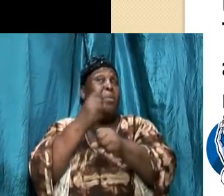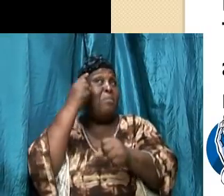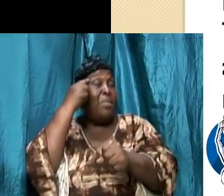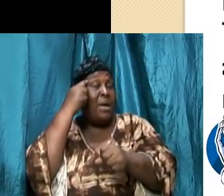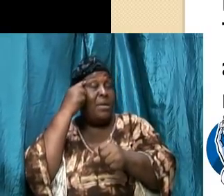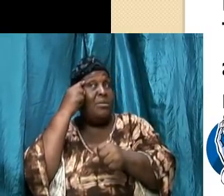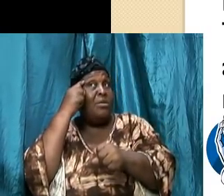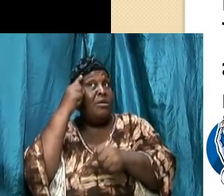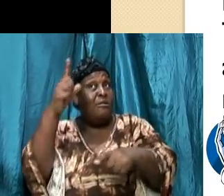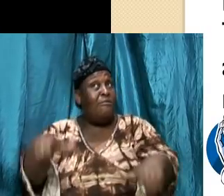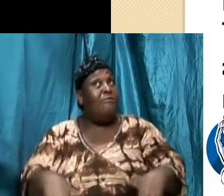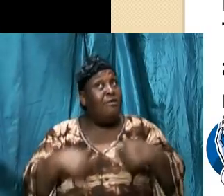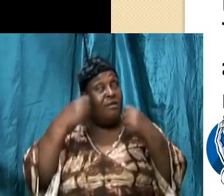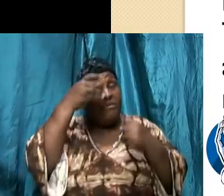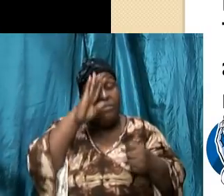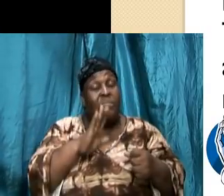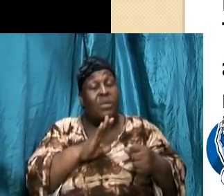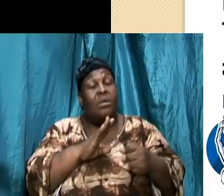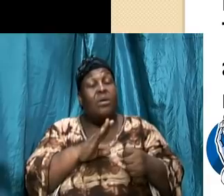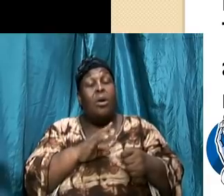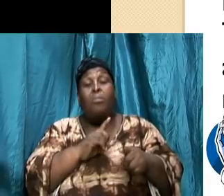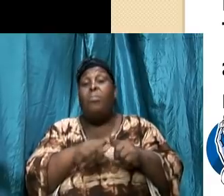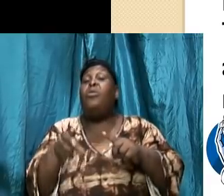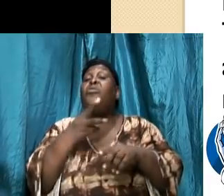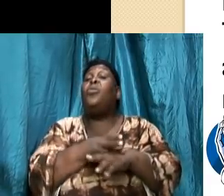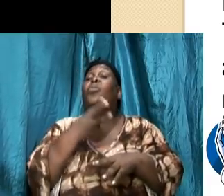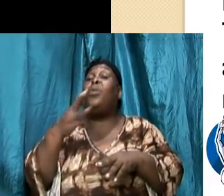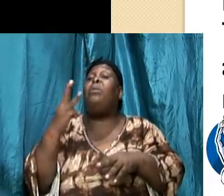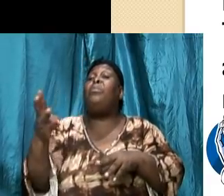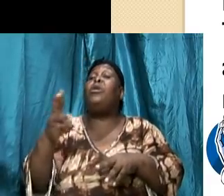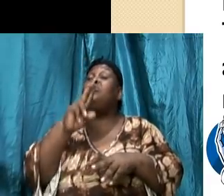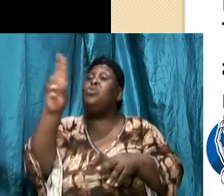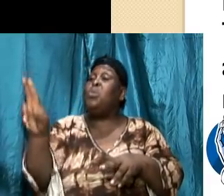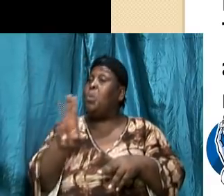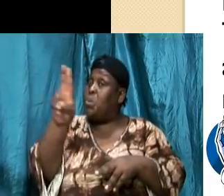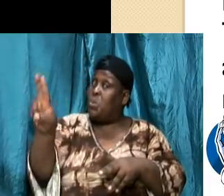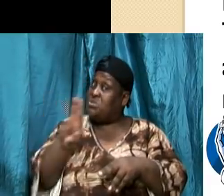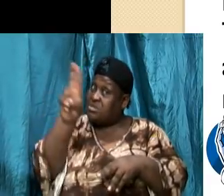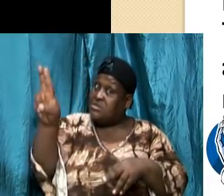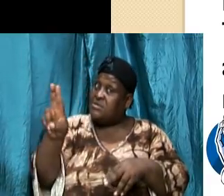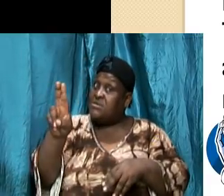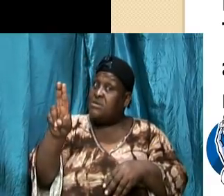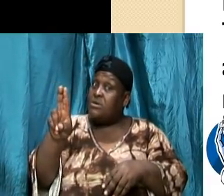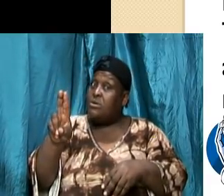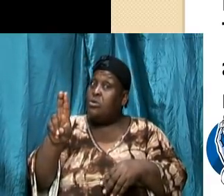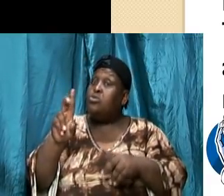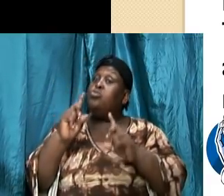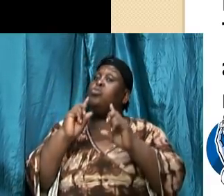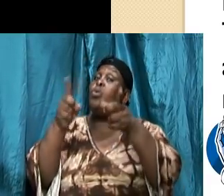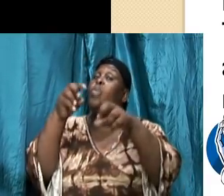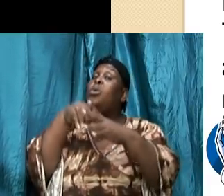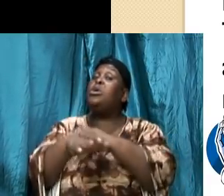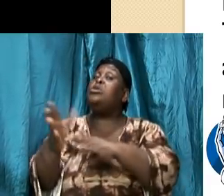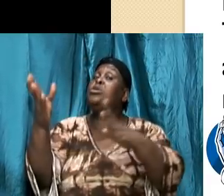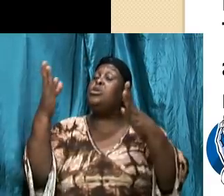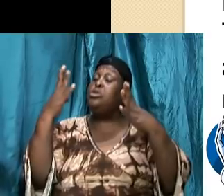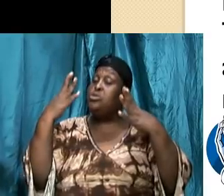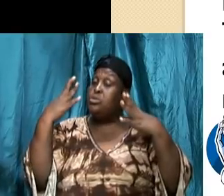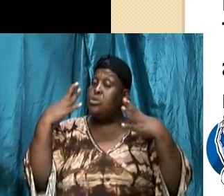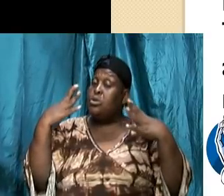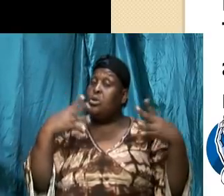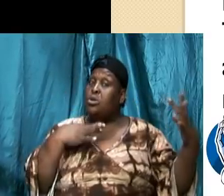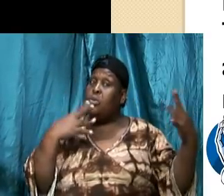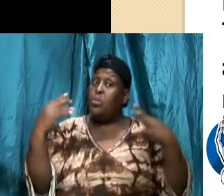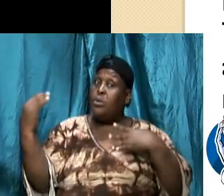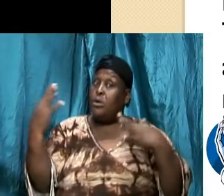what is the weapon that we are going to use to go into the warfare which is a spiritual